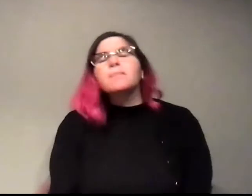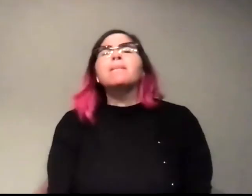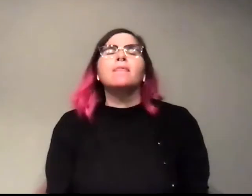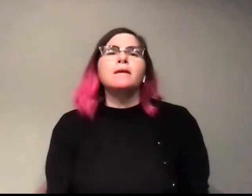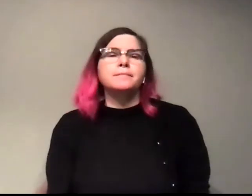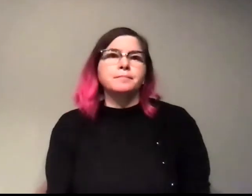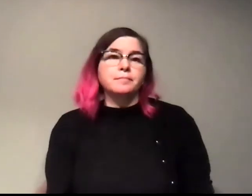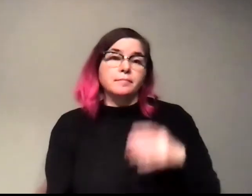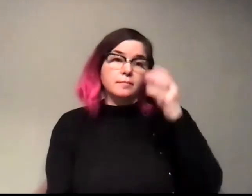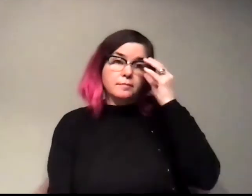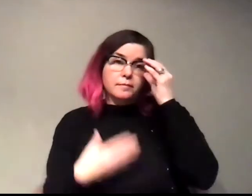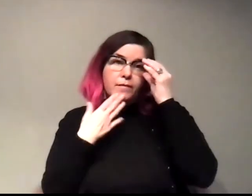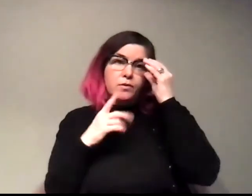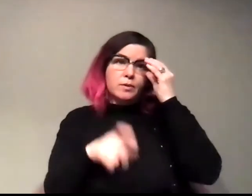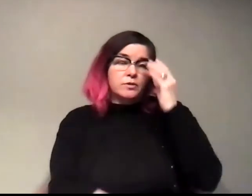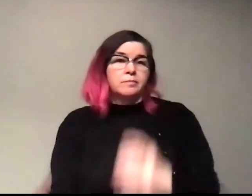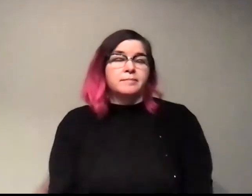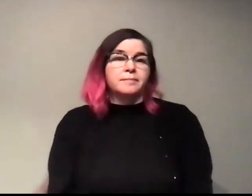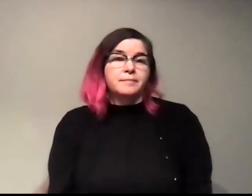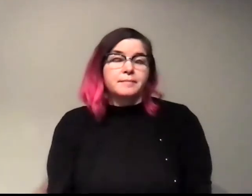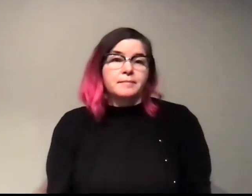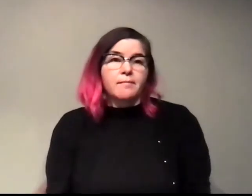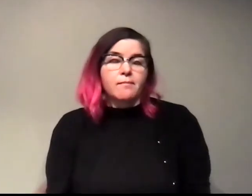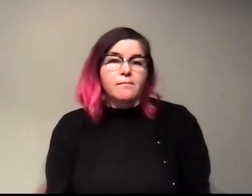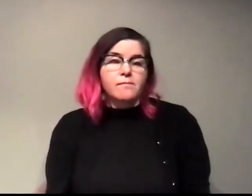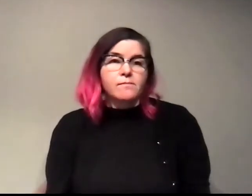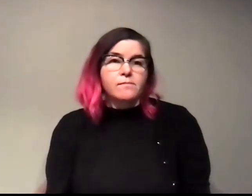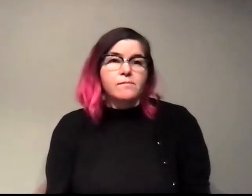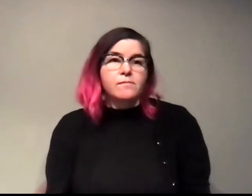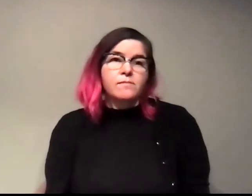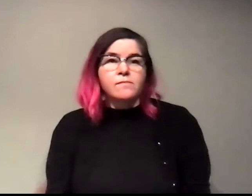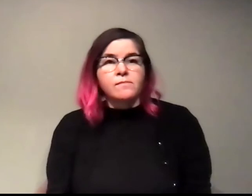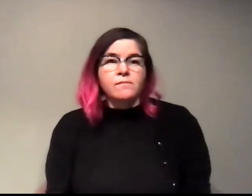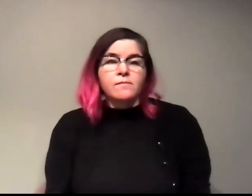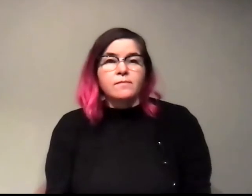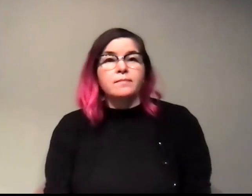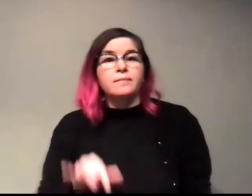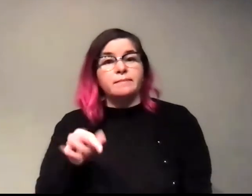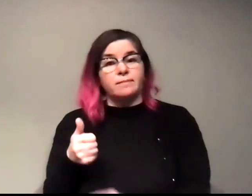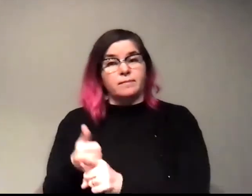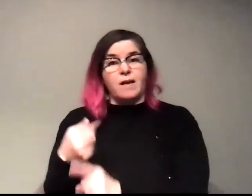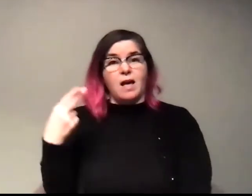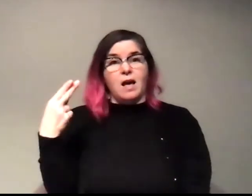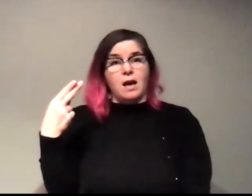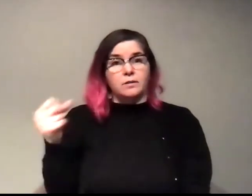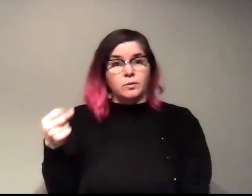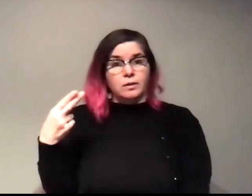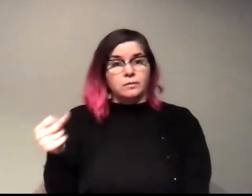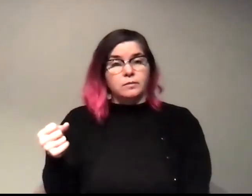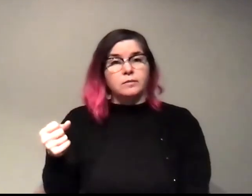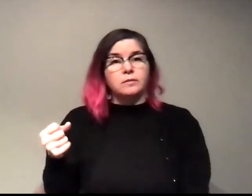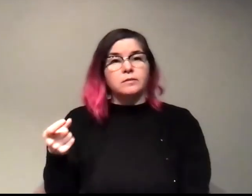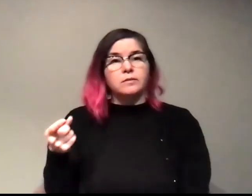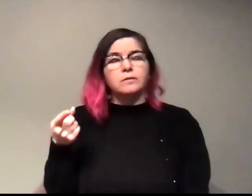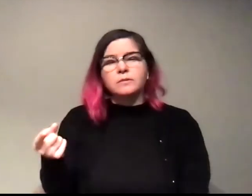So that's a good question. Um, you know, if you're in high school, uh, you're kind of just getting